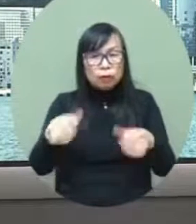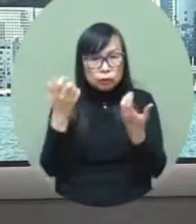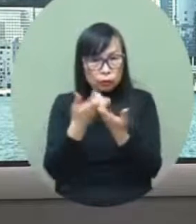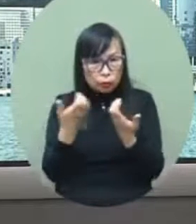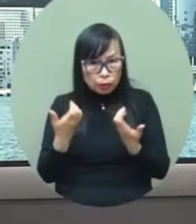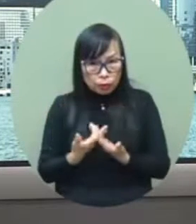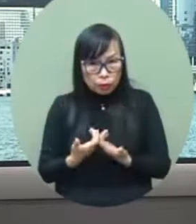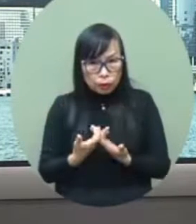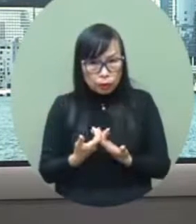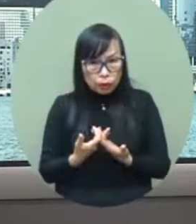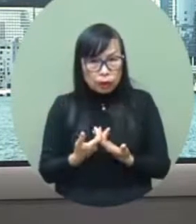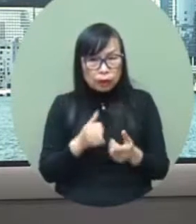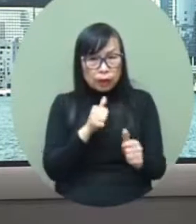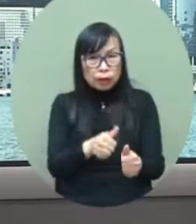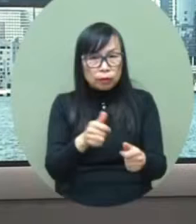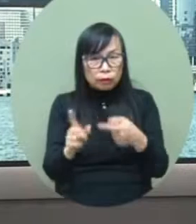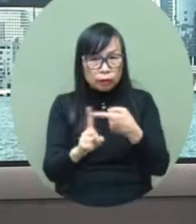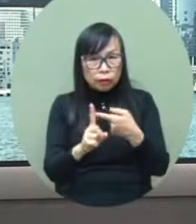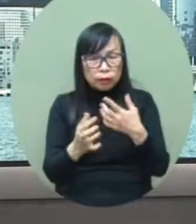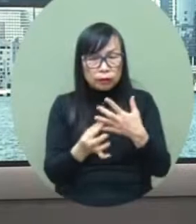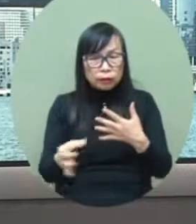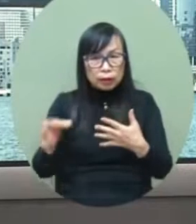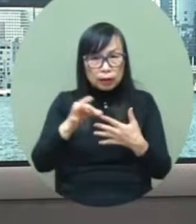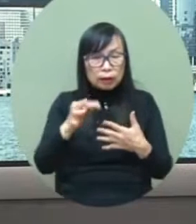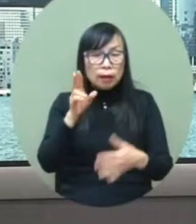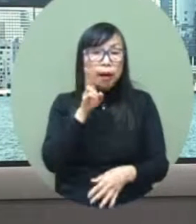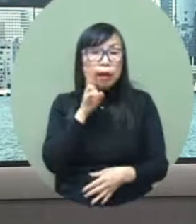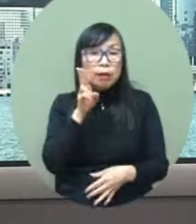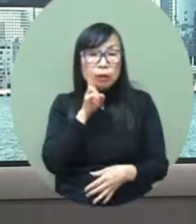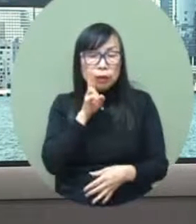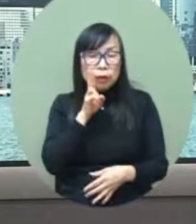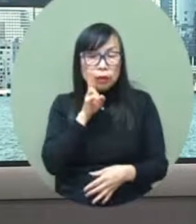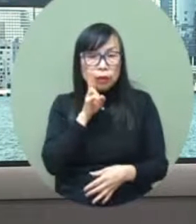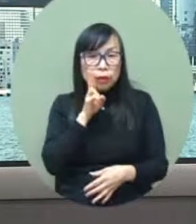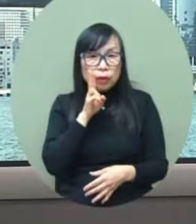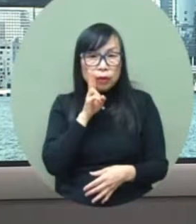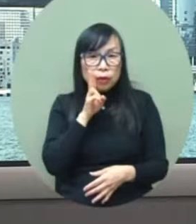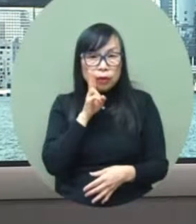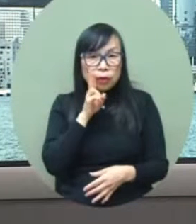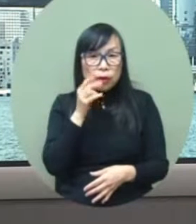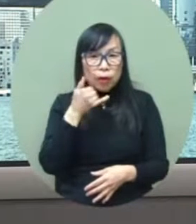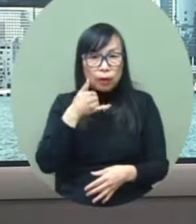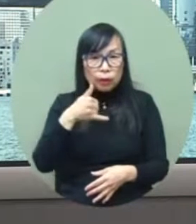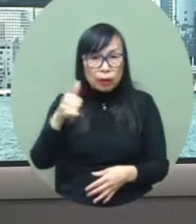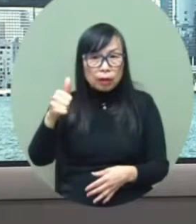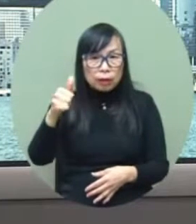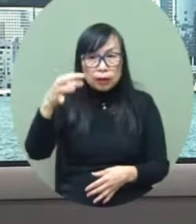enhancing our safety margins also mattered so this would depend on the risk level